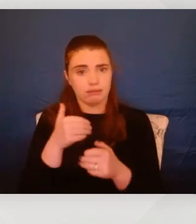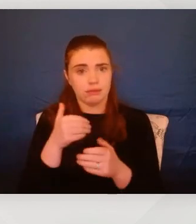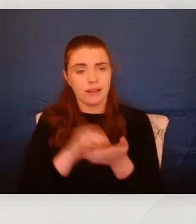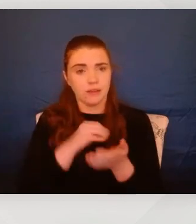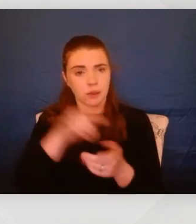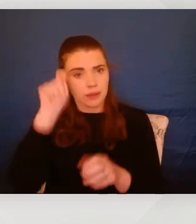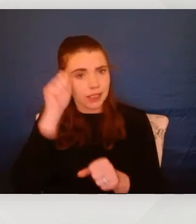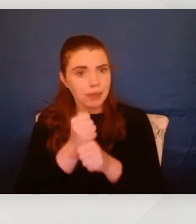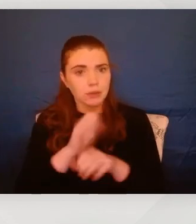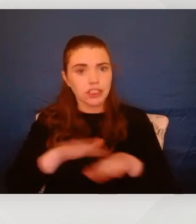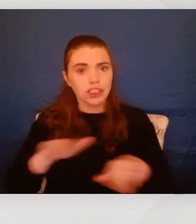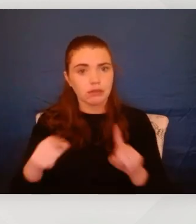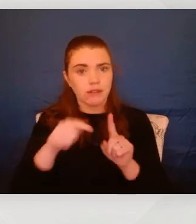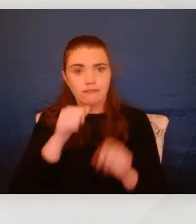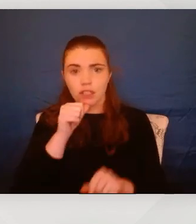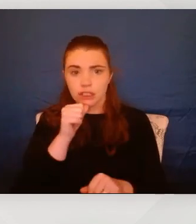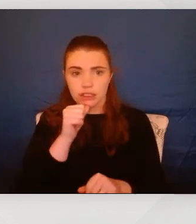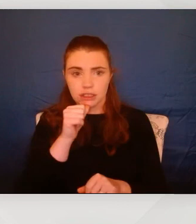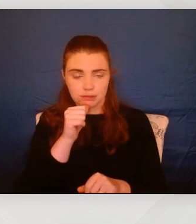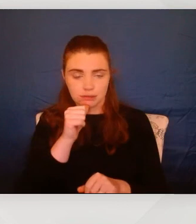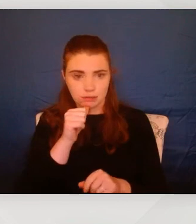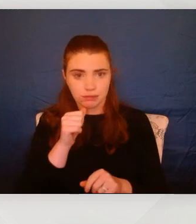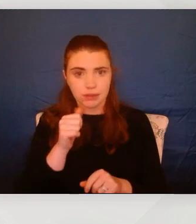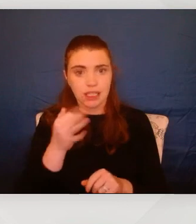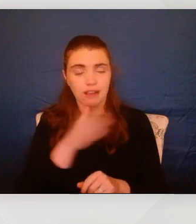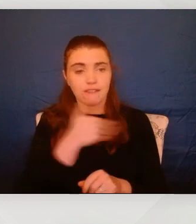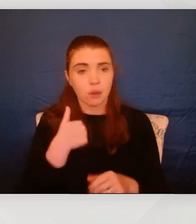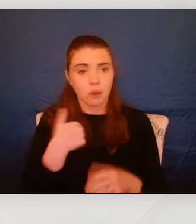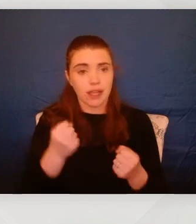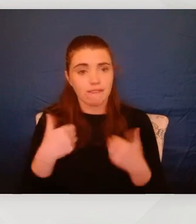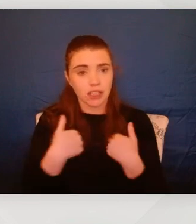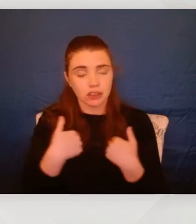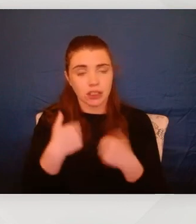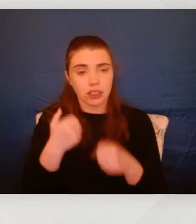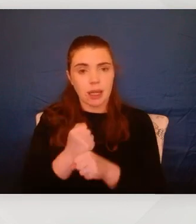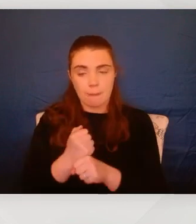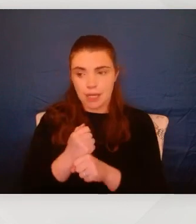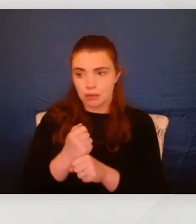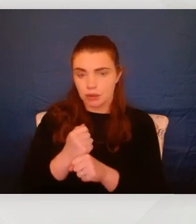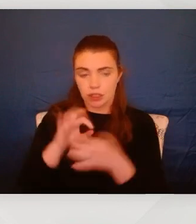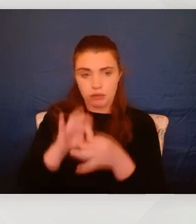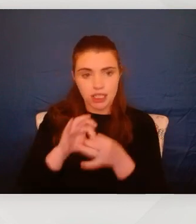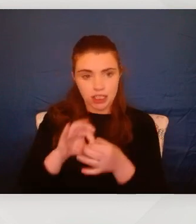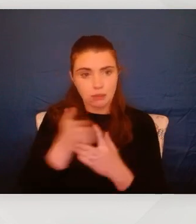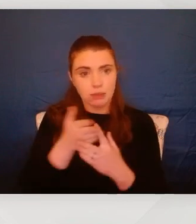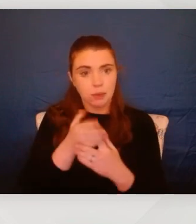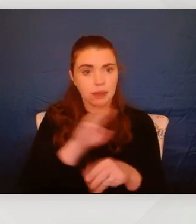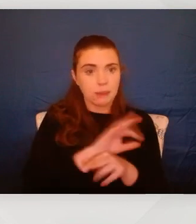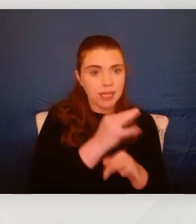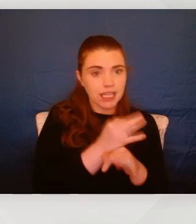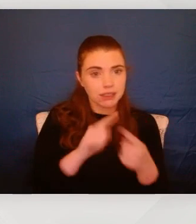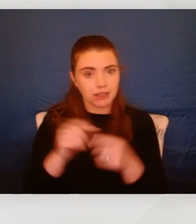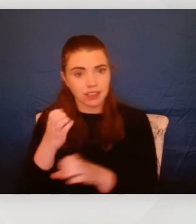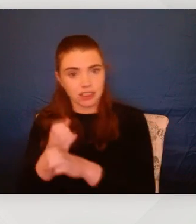that we if we have a concern that the relationship between the parent and the child or something that's happening between them is